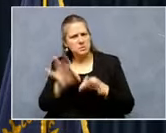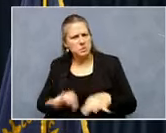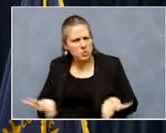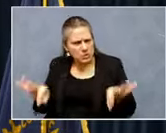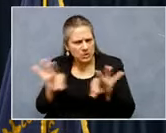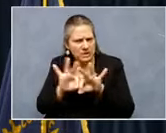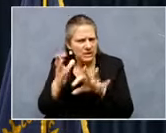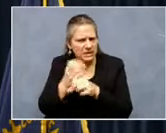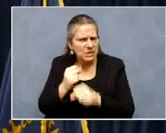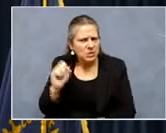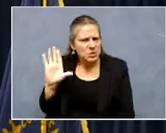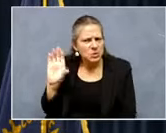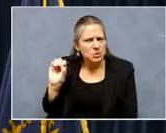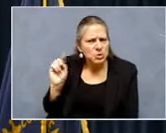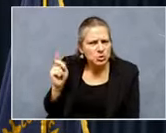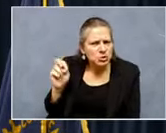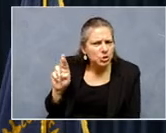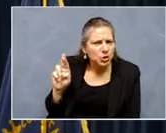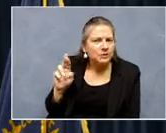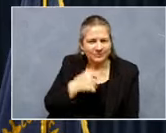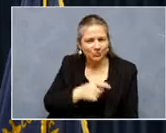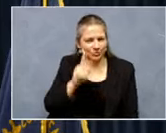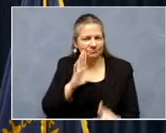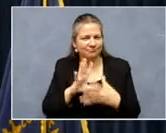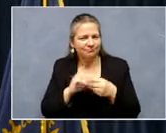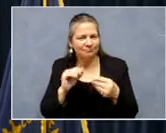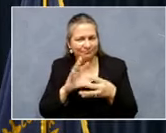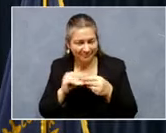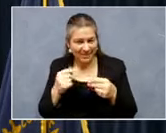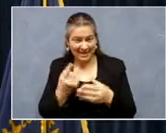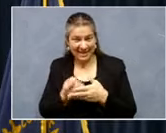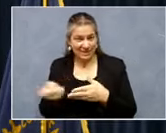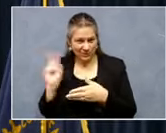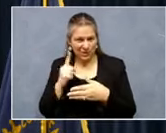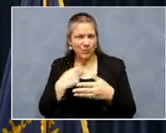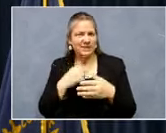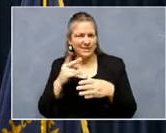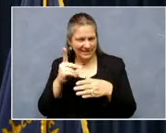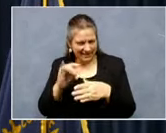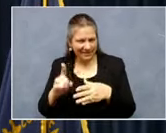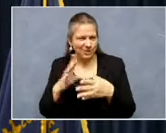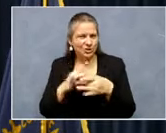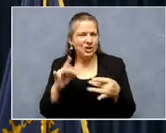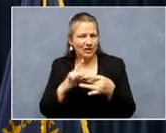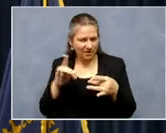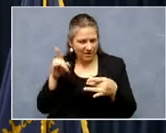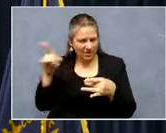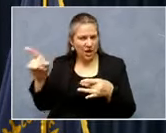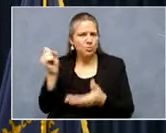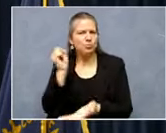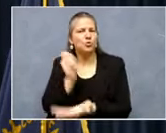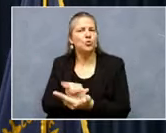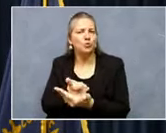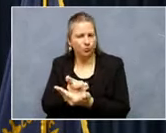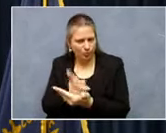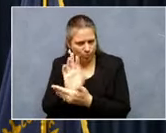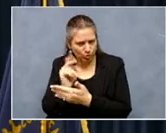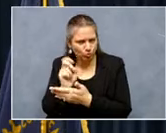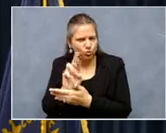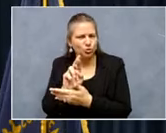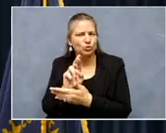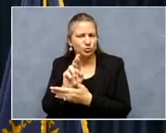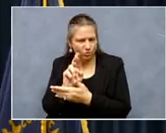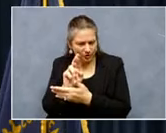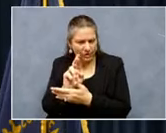As we shared last week, in addition to Pfizer, Moderna and J&J boosters are now approved following the CDC's decision last Thursday.